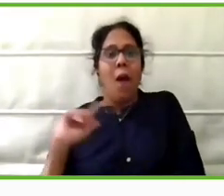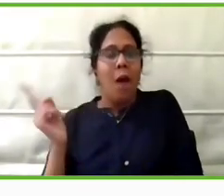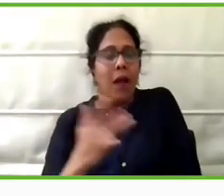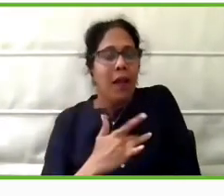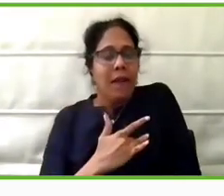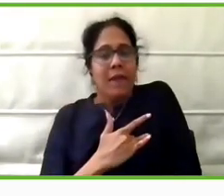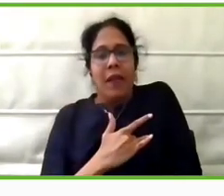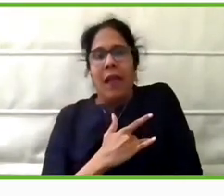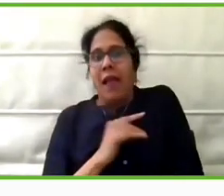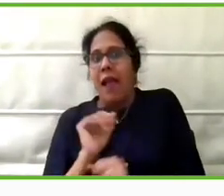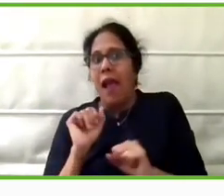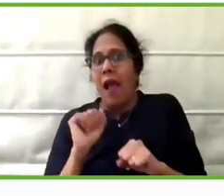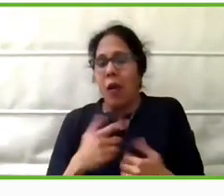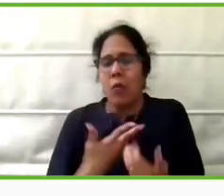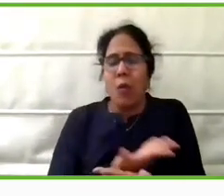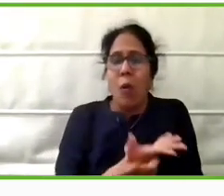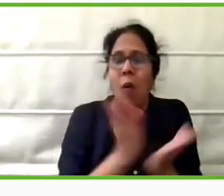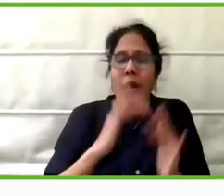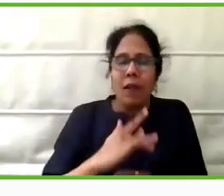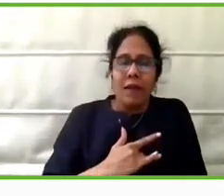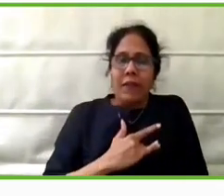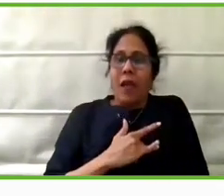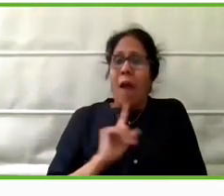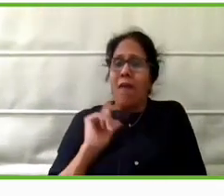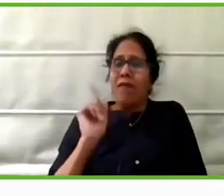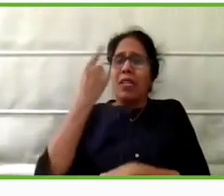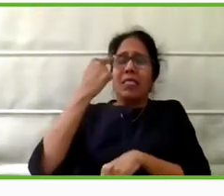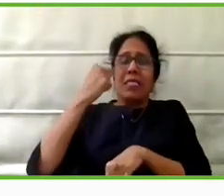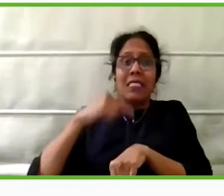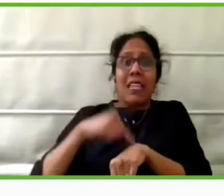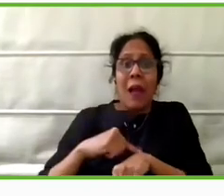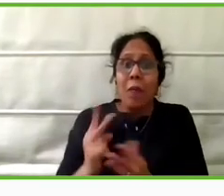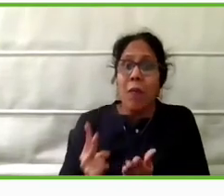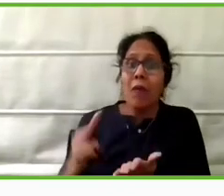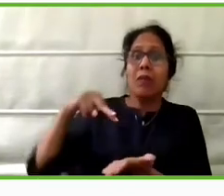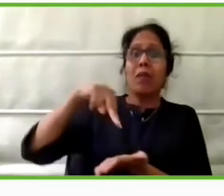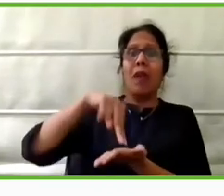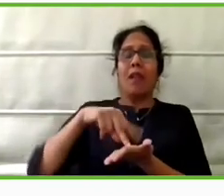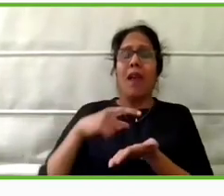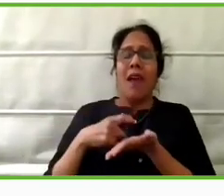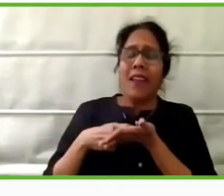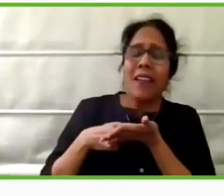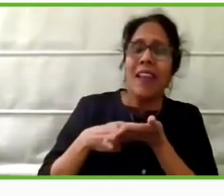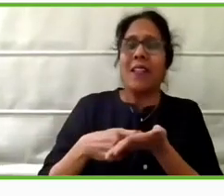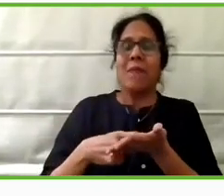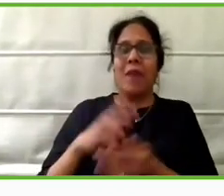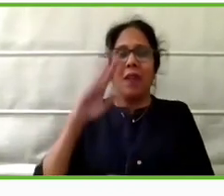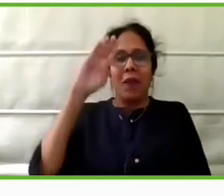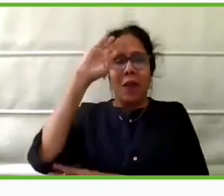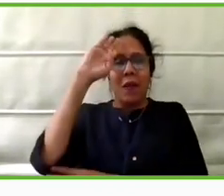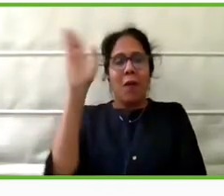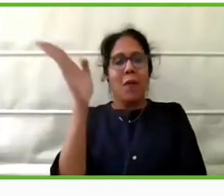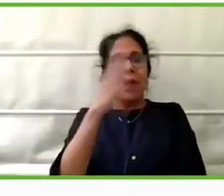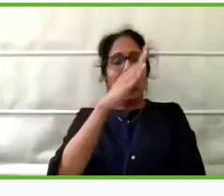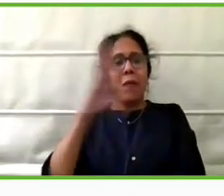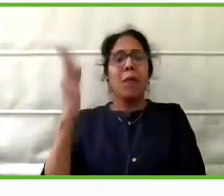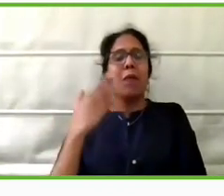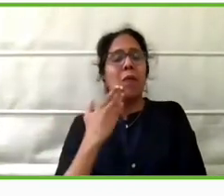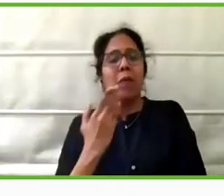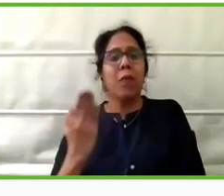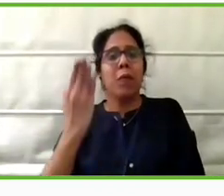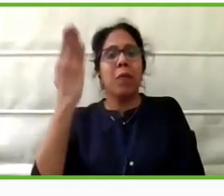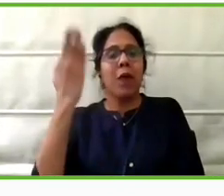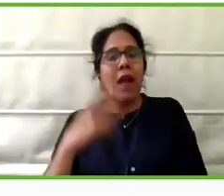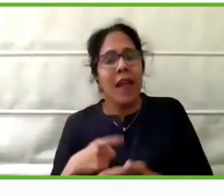as well. And for all of us, because for many of them, it was the first time they were able to stand for the national anthem after